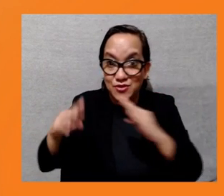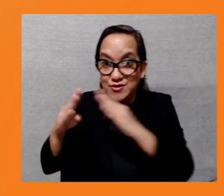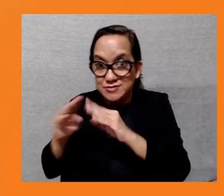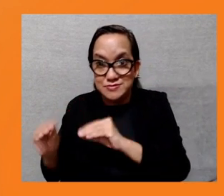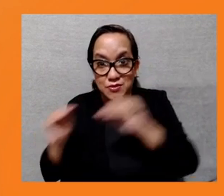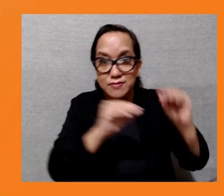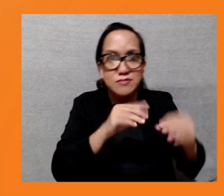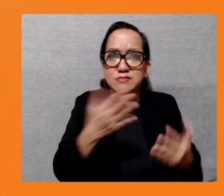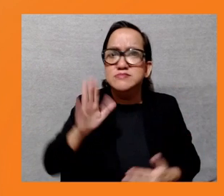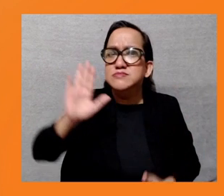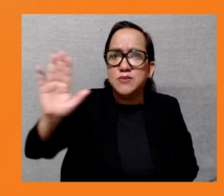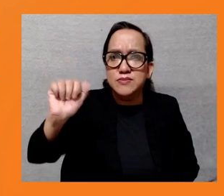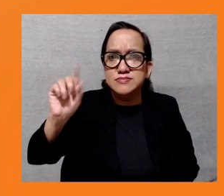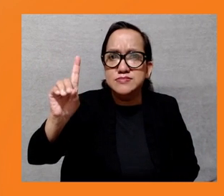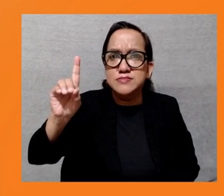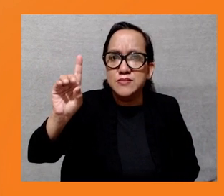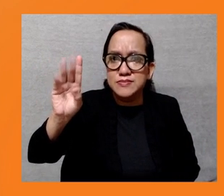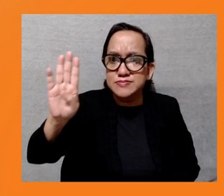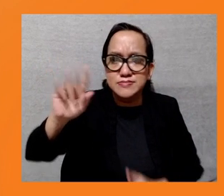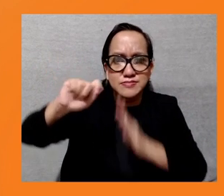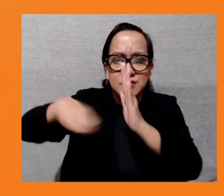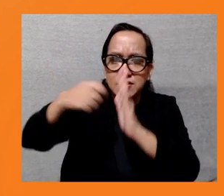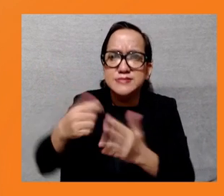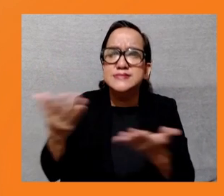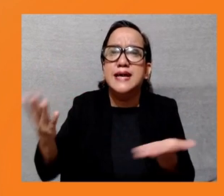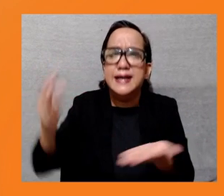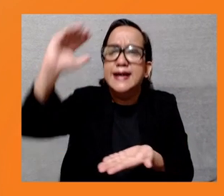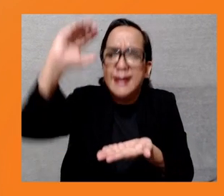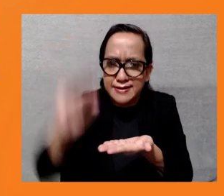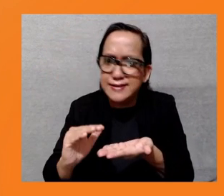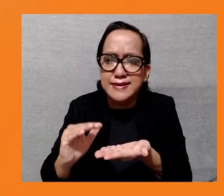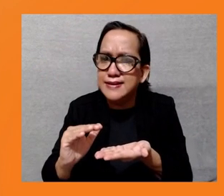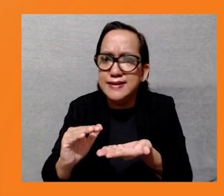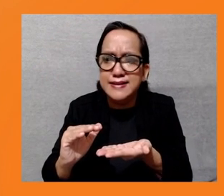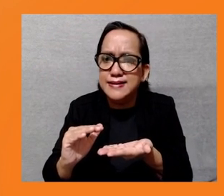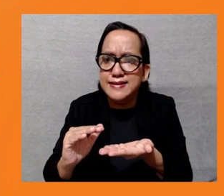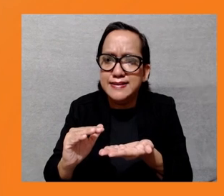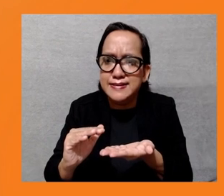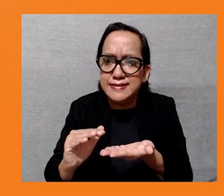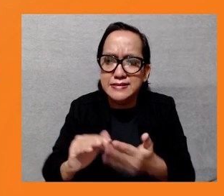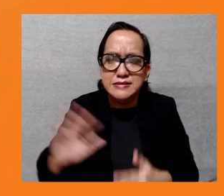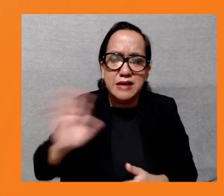future and mitigate the legacy of impoverished communities? So those three, if you could take them one quickly.